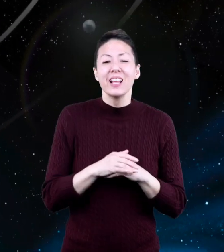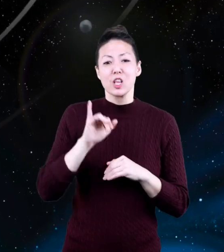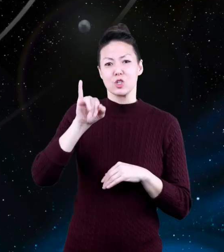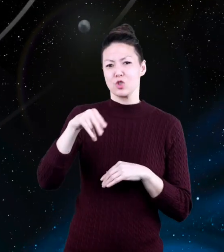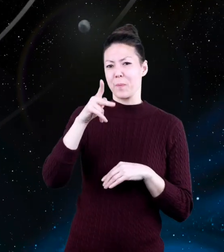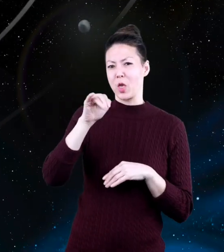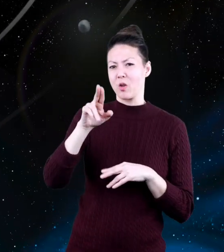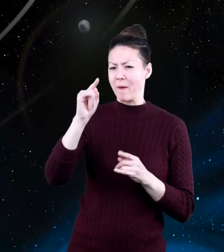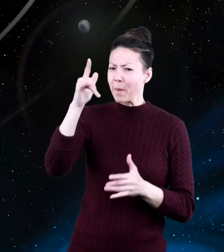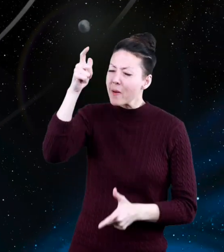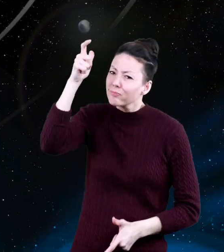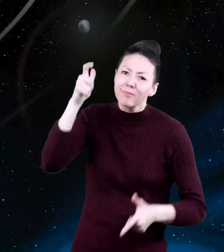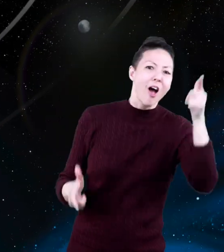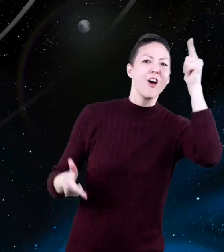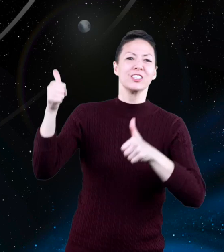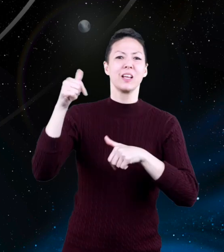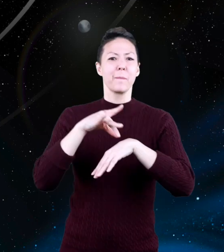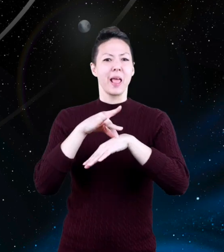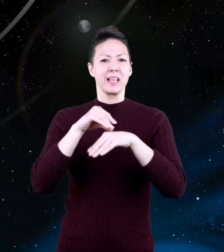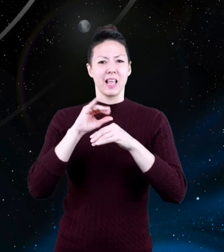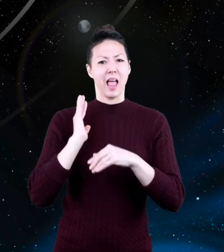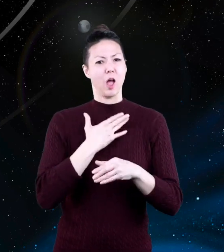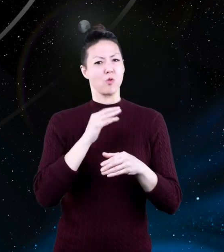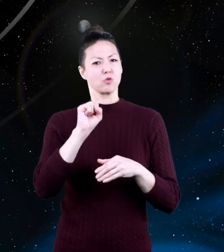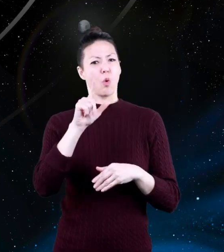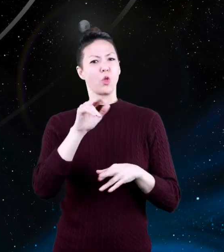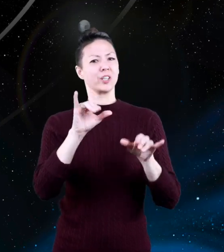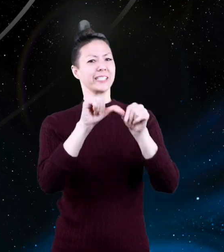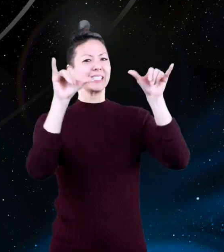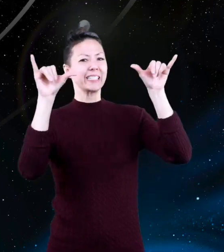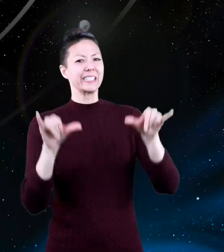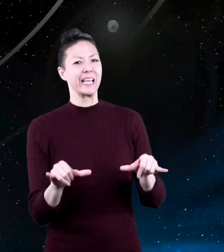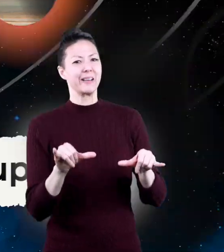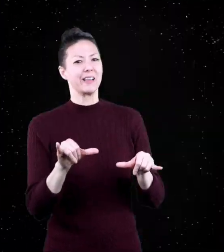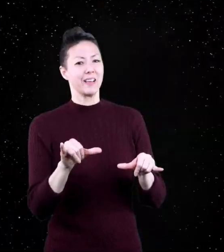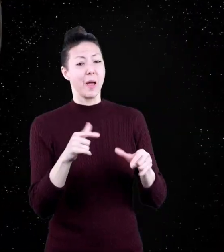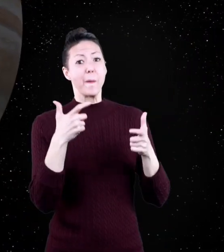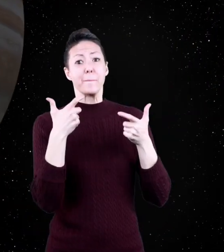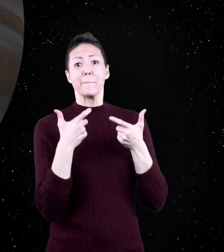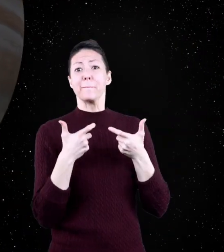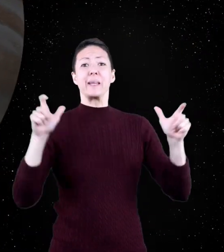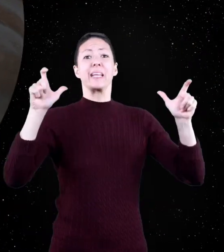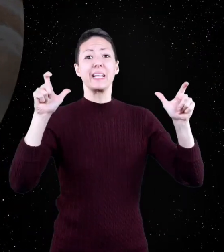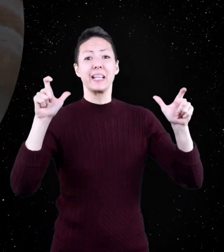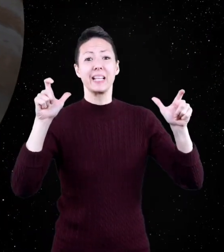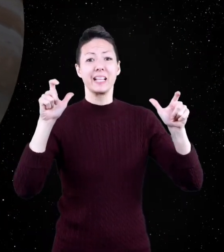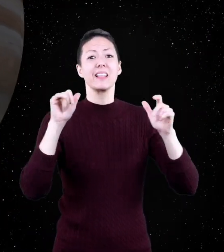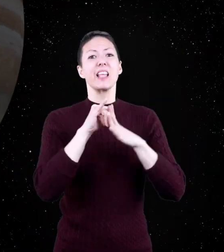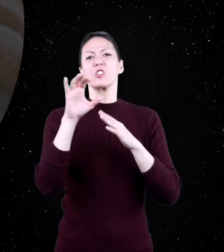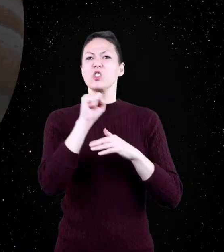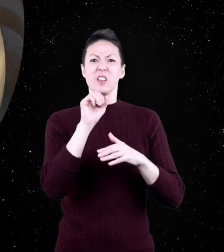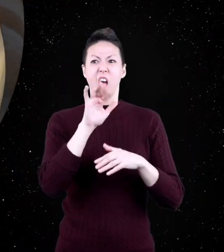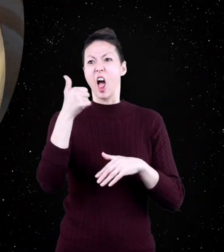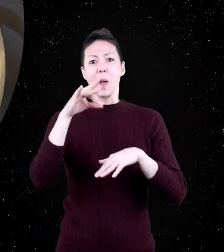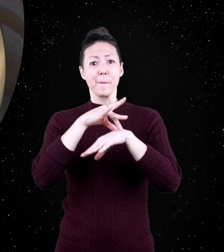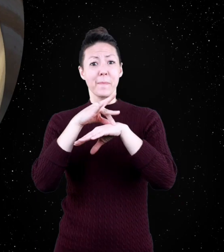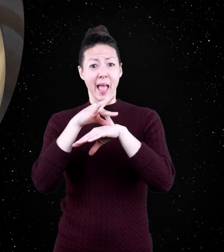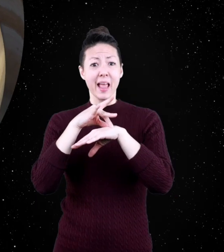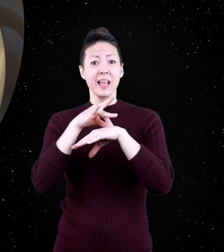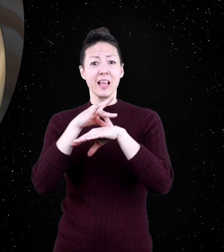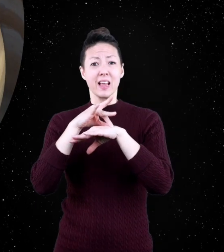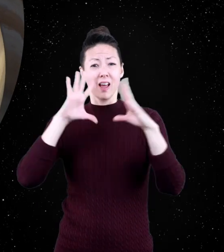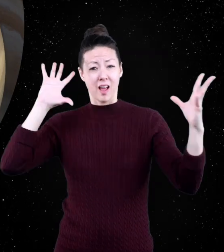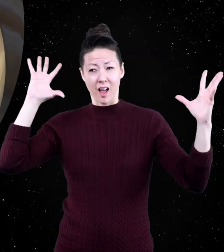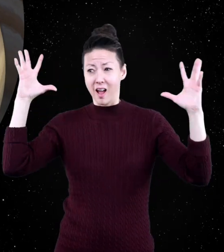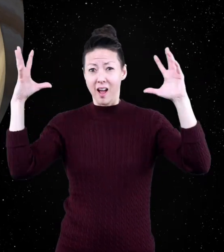Jupiter is the largest planet in our solar system. It's so big that if you took all the other